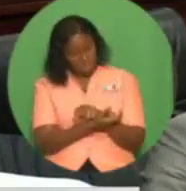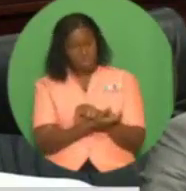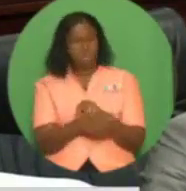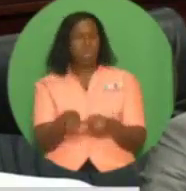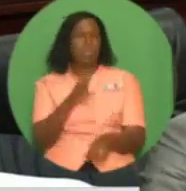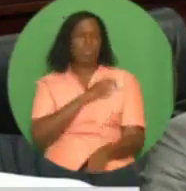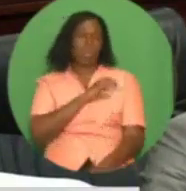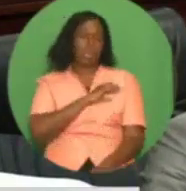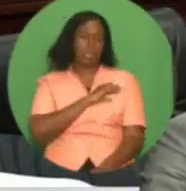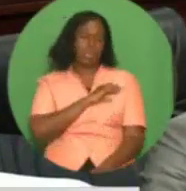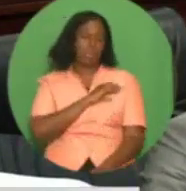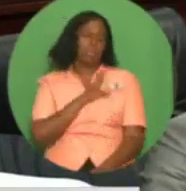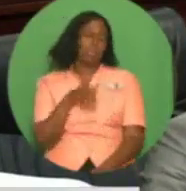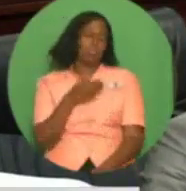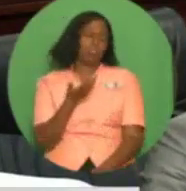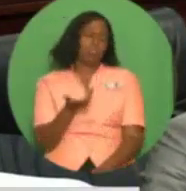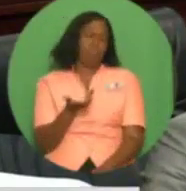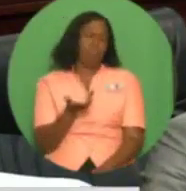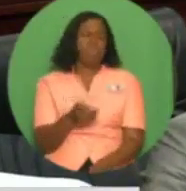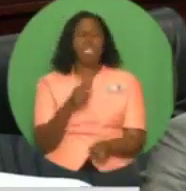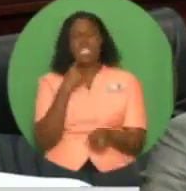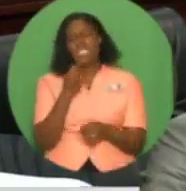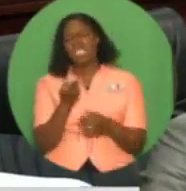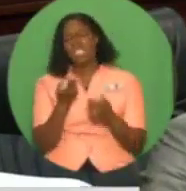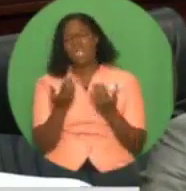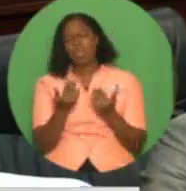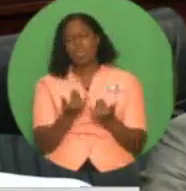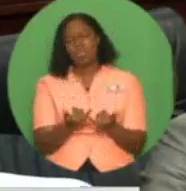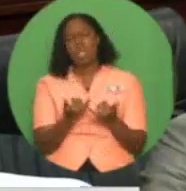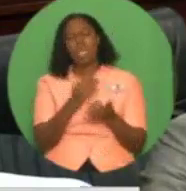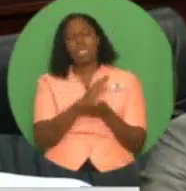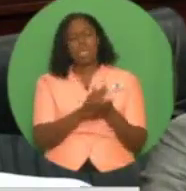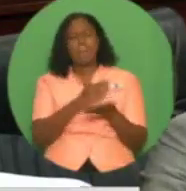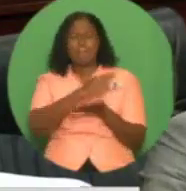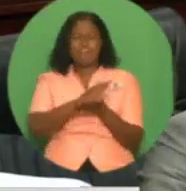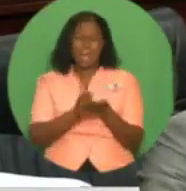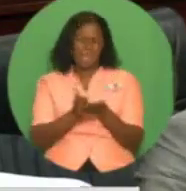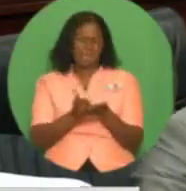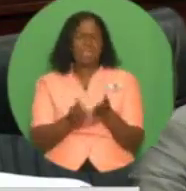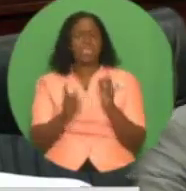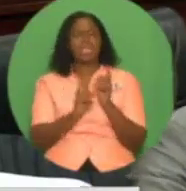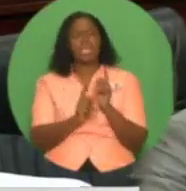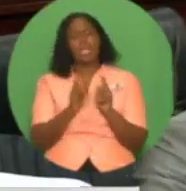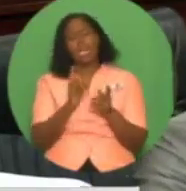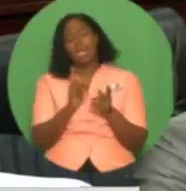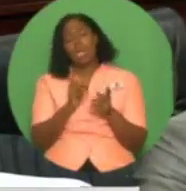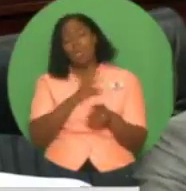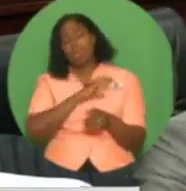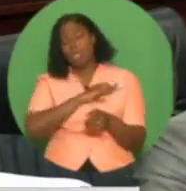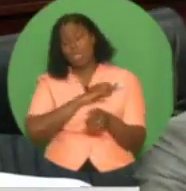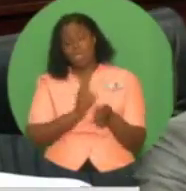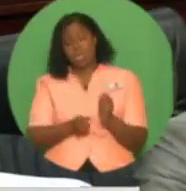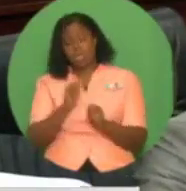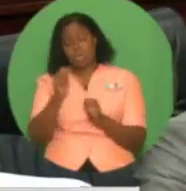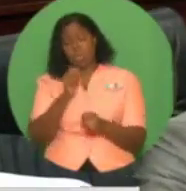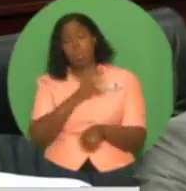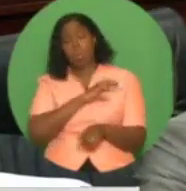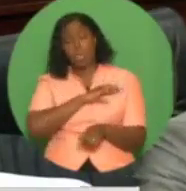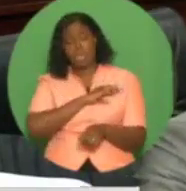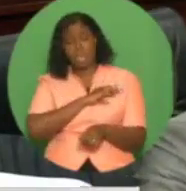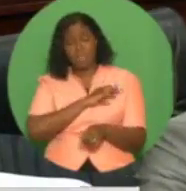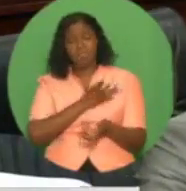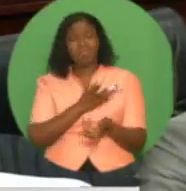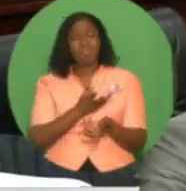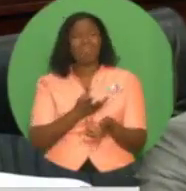1960s, which are no longer critical or as relevant to today's crime environment. Greater